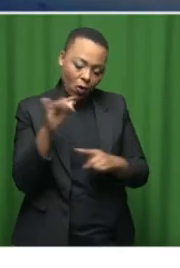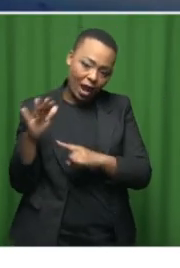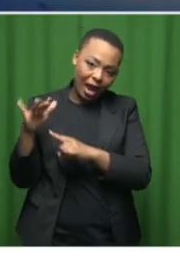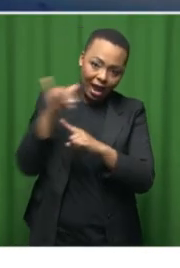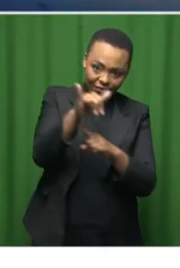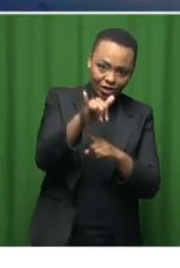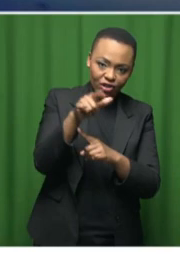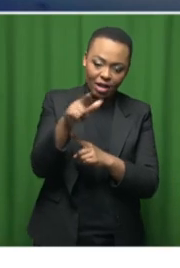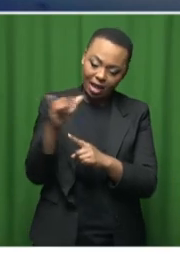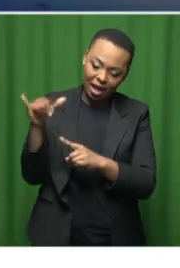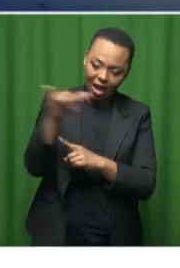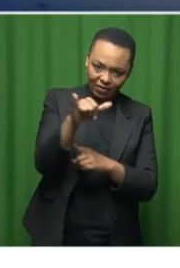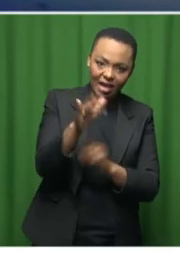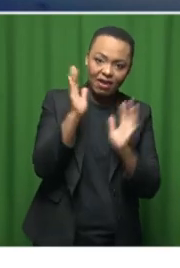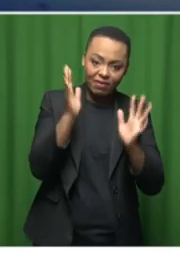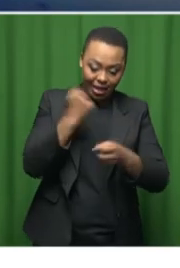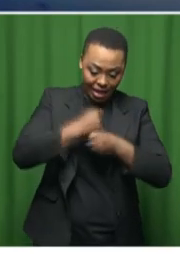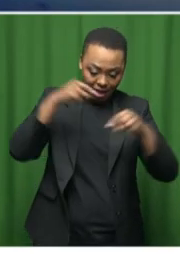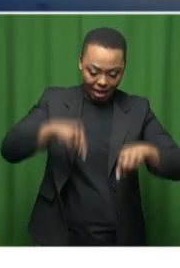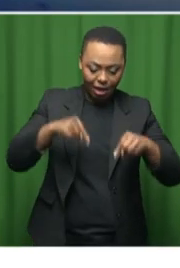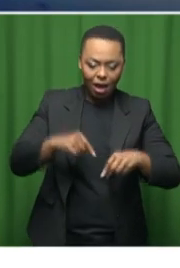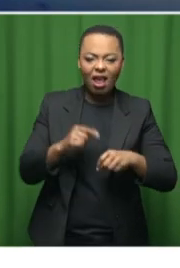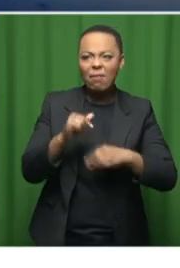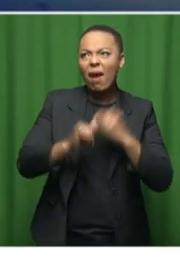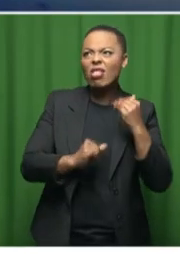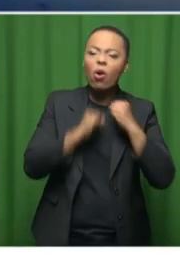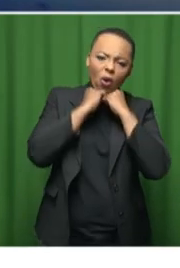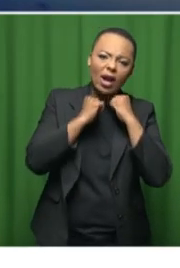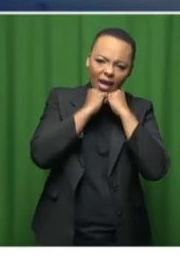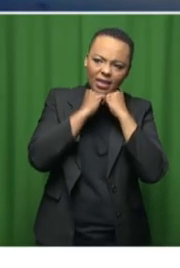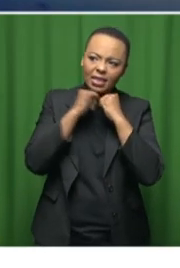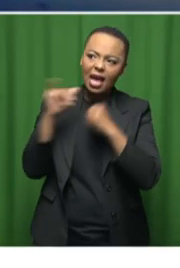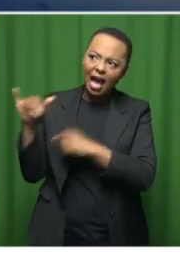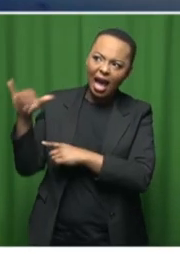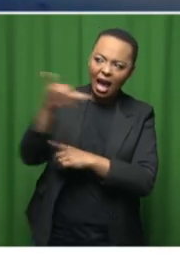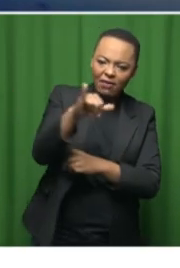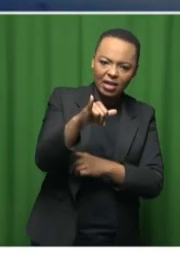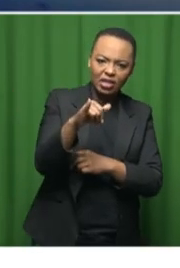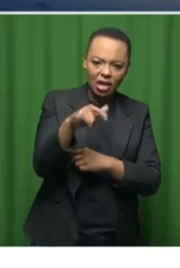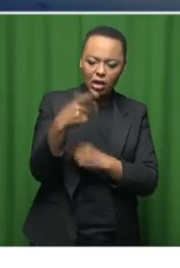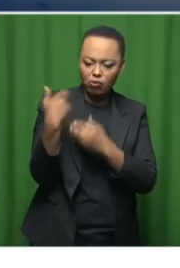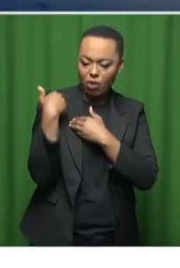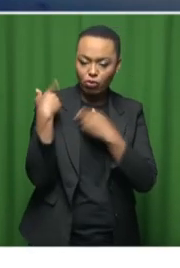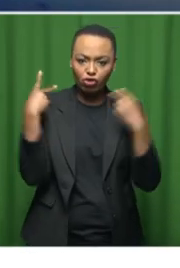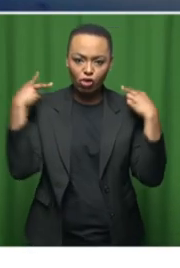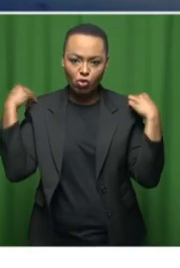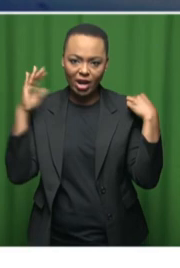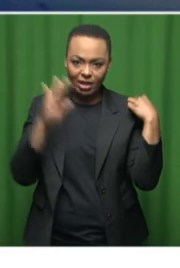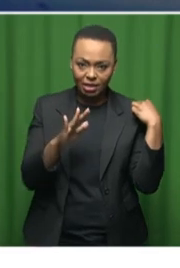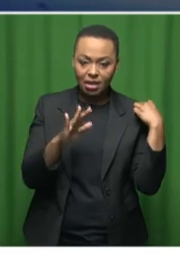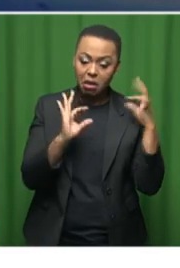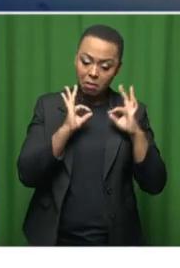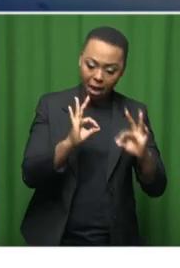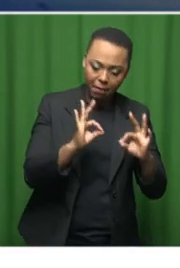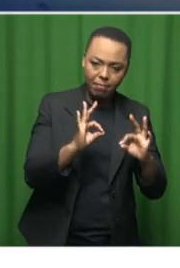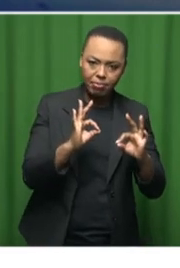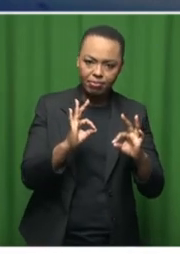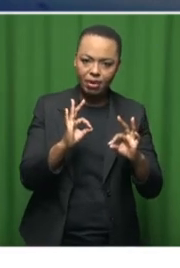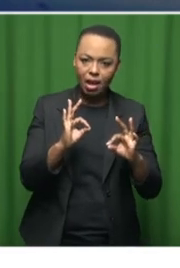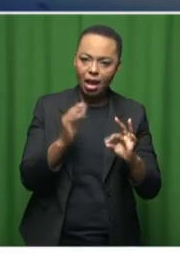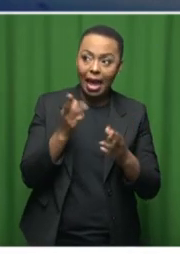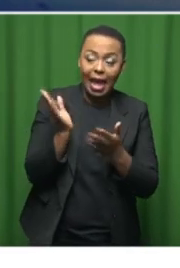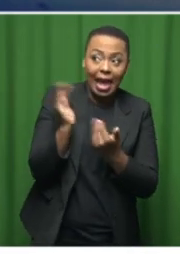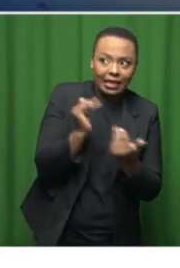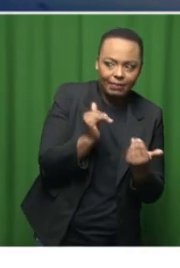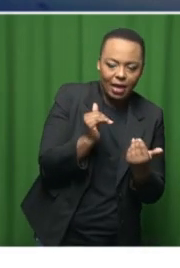security. I mean, we were audited again this year in August for aviation security. And we're expecting good